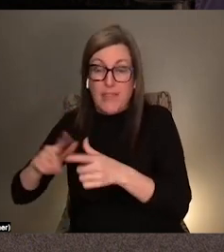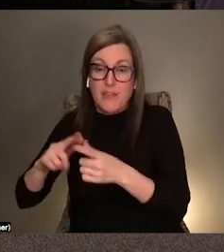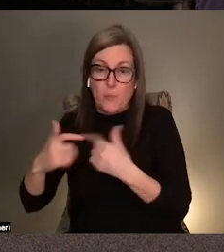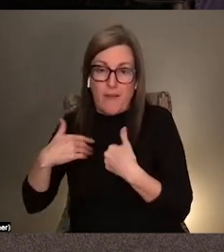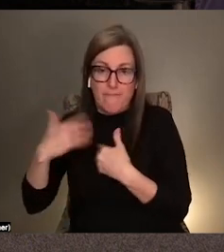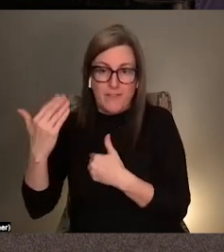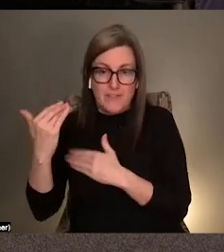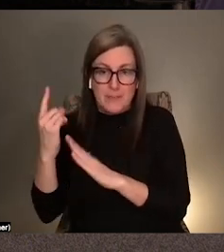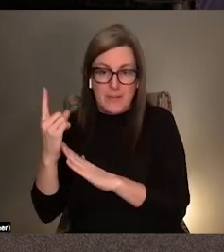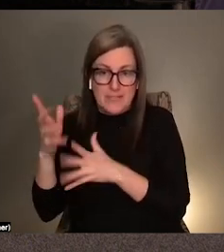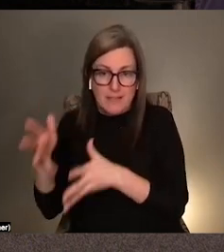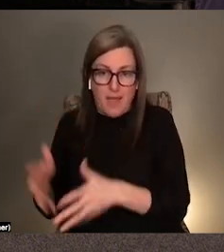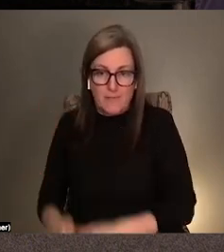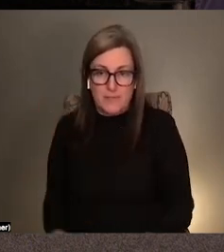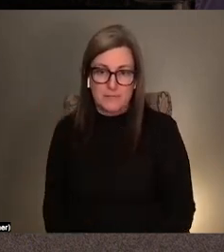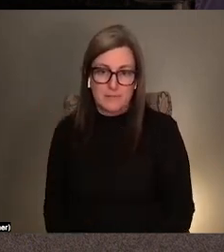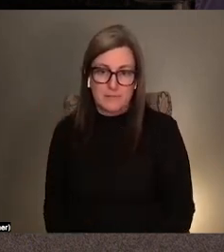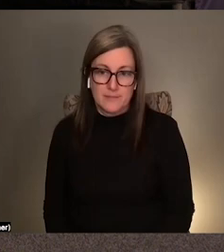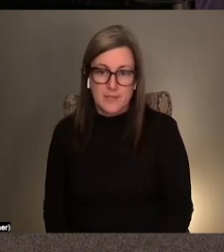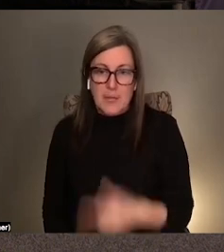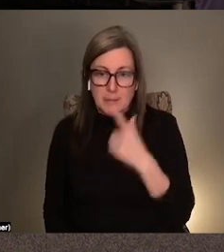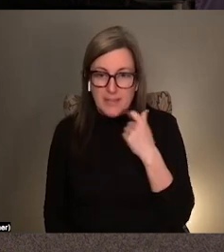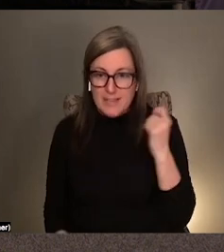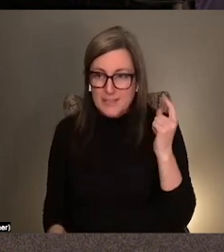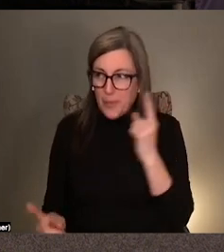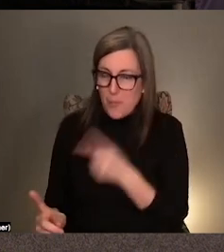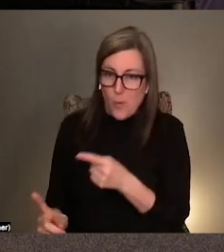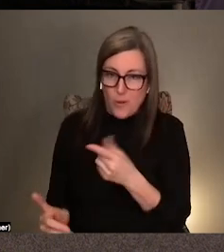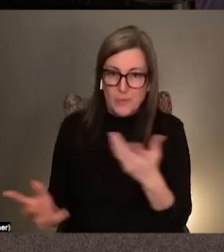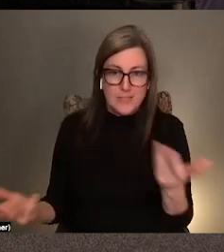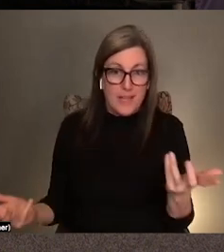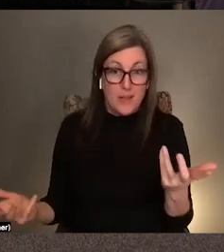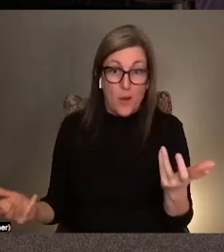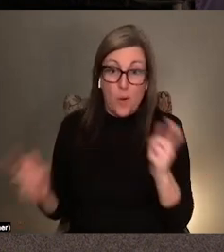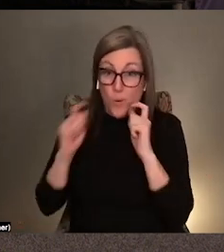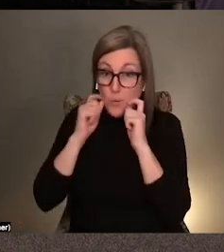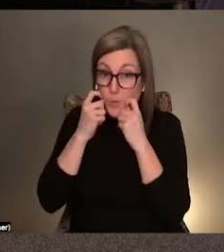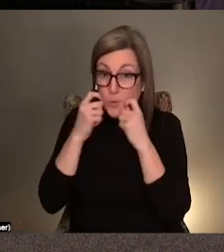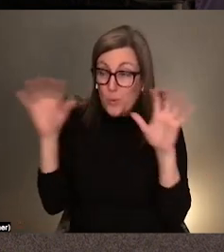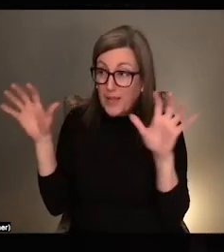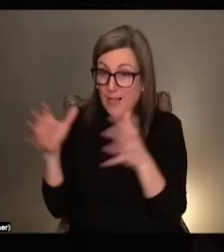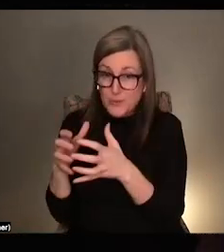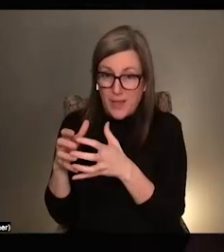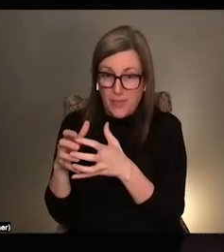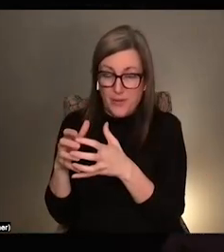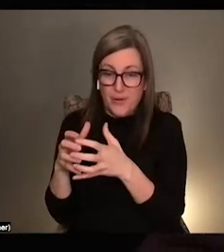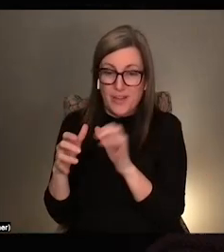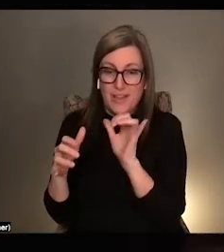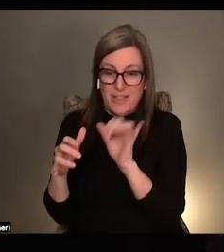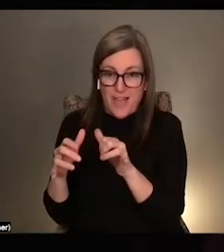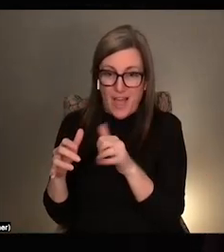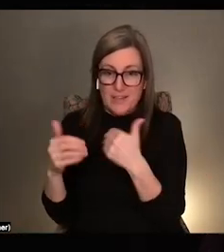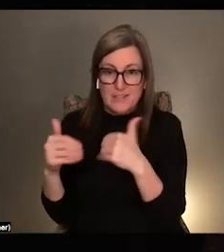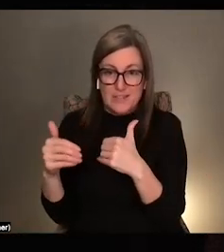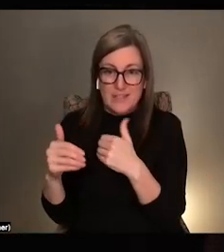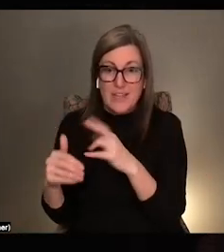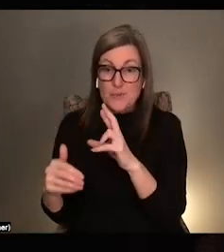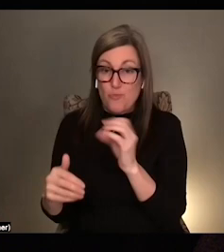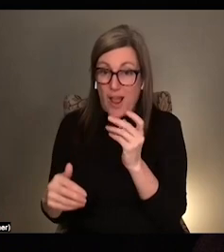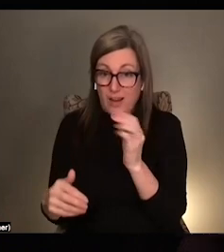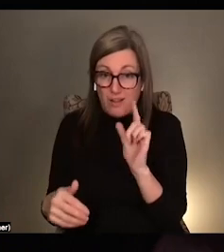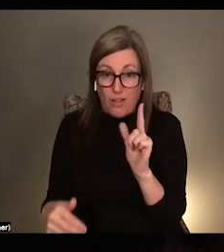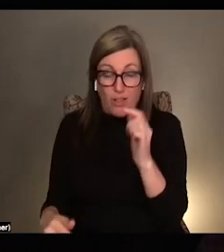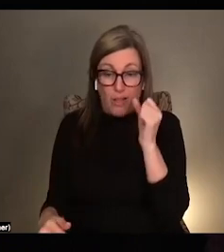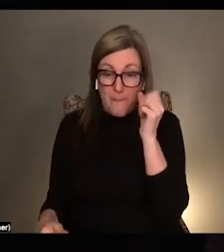But it's like, it doesn't really matter because the whole point is just like, oh, cool. We got together like that in and of itself is like such a radical and amazing,